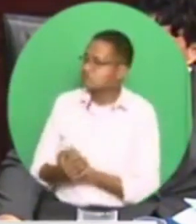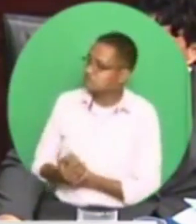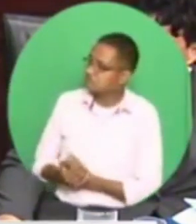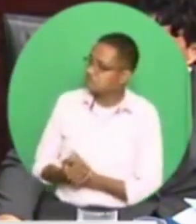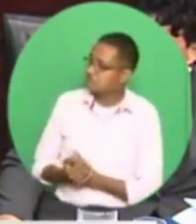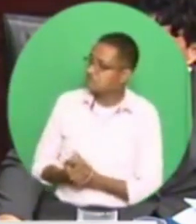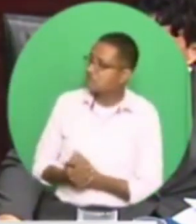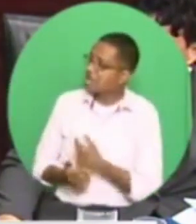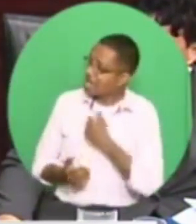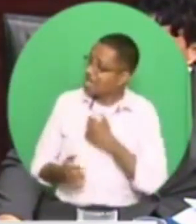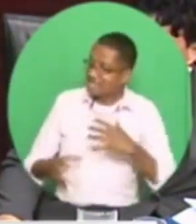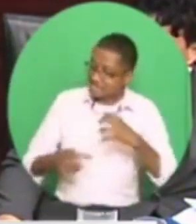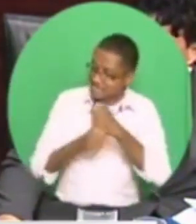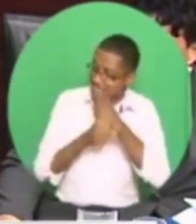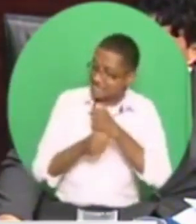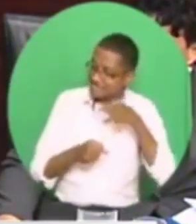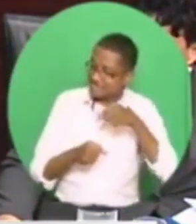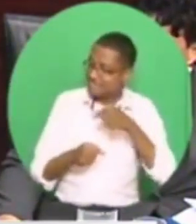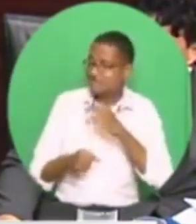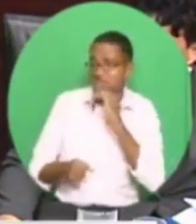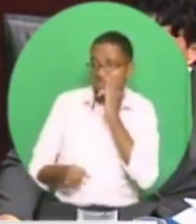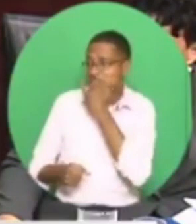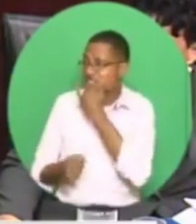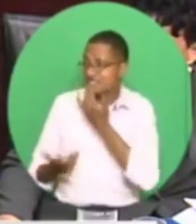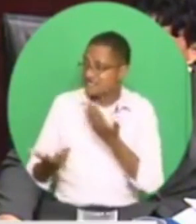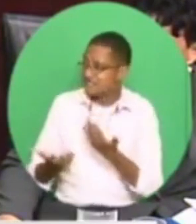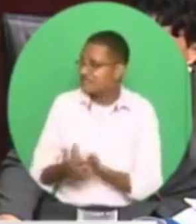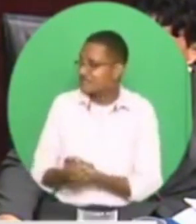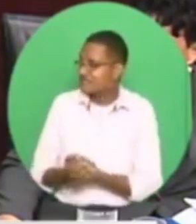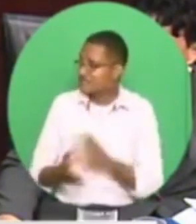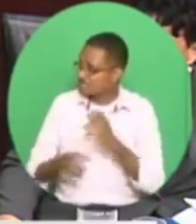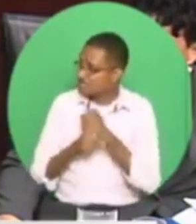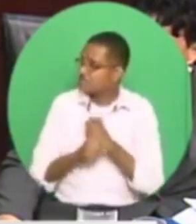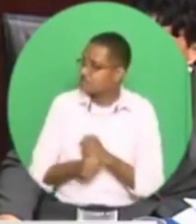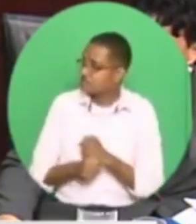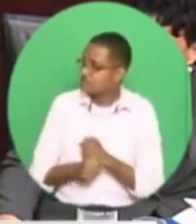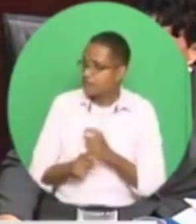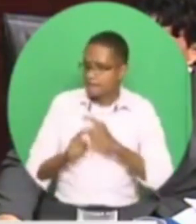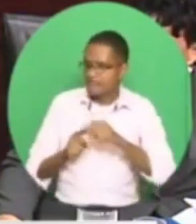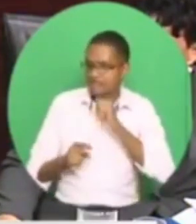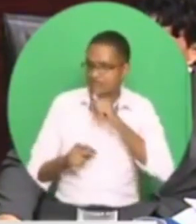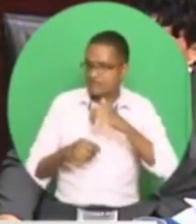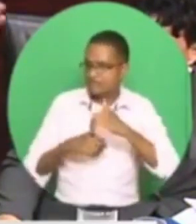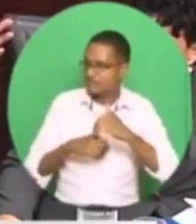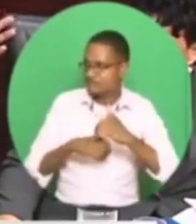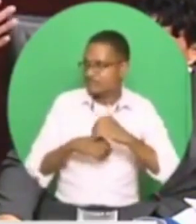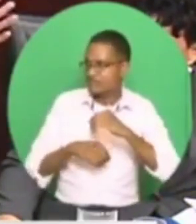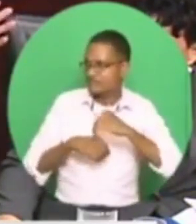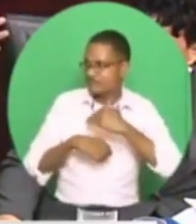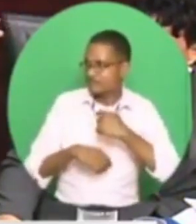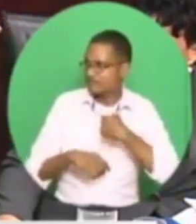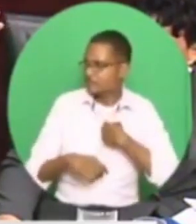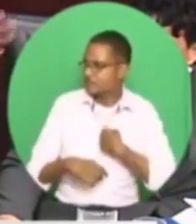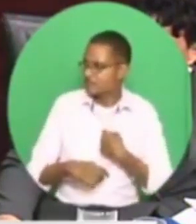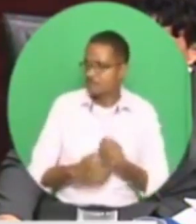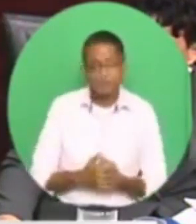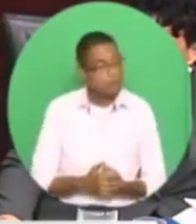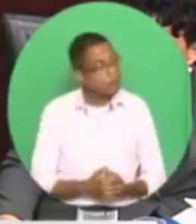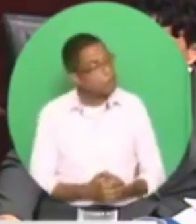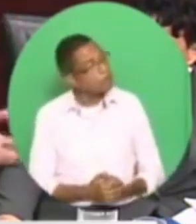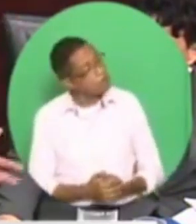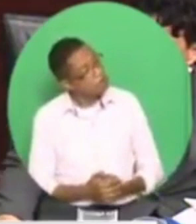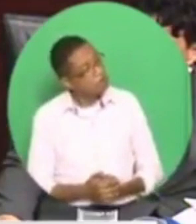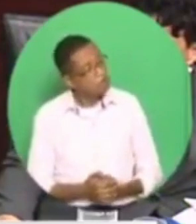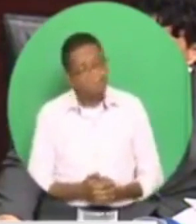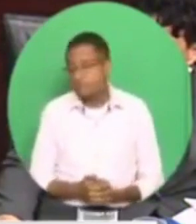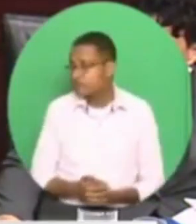really got the thing by mistake. It wasn't a spam, but it was not meant for him. I said, if you say so is so. He said, I